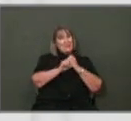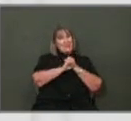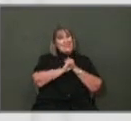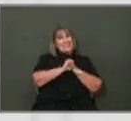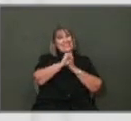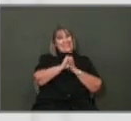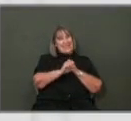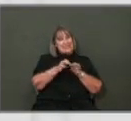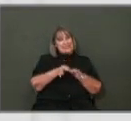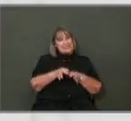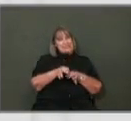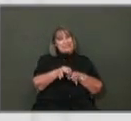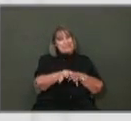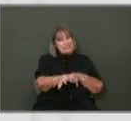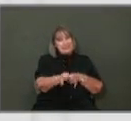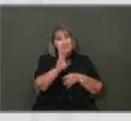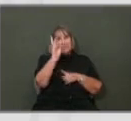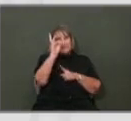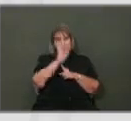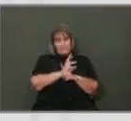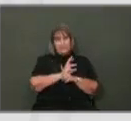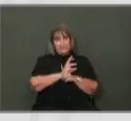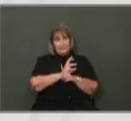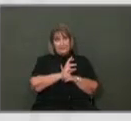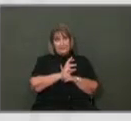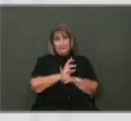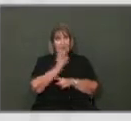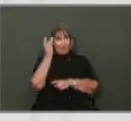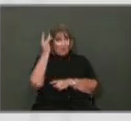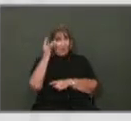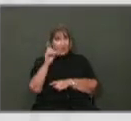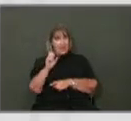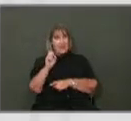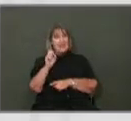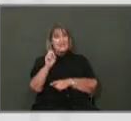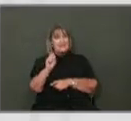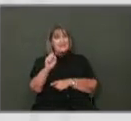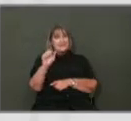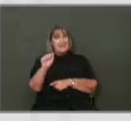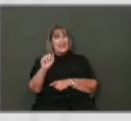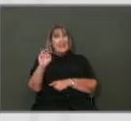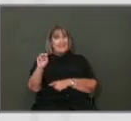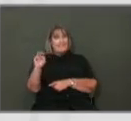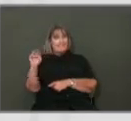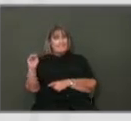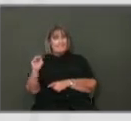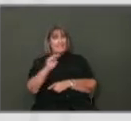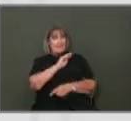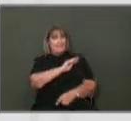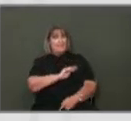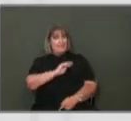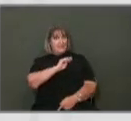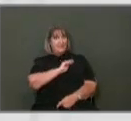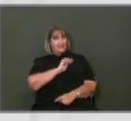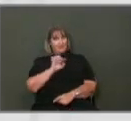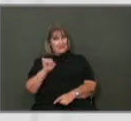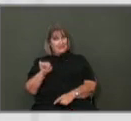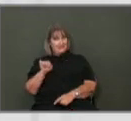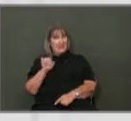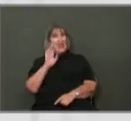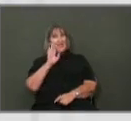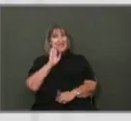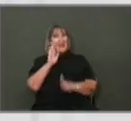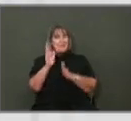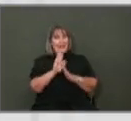for another six months, primarily because Sam Ministries, our contracting partner, is opening up their own